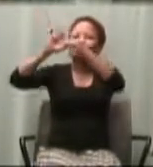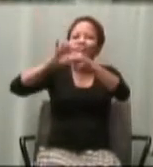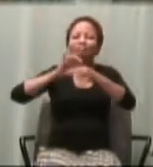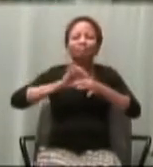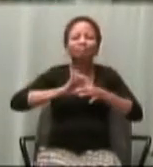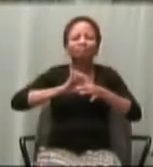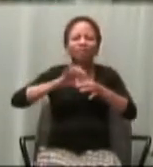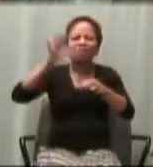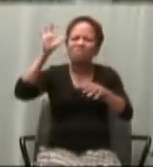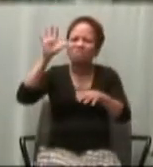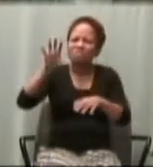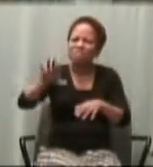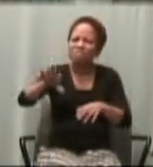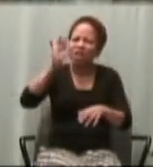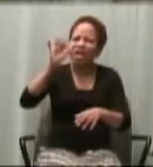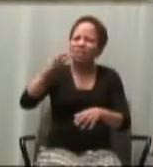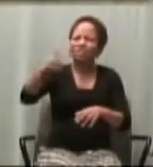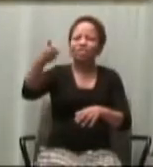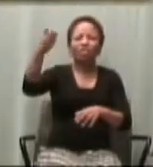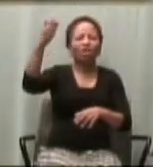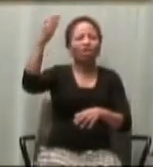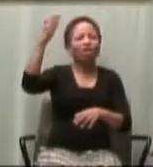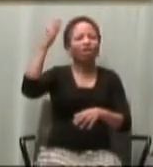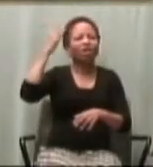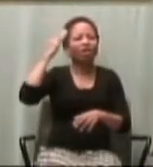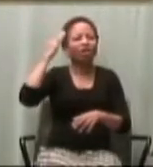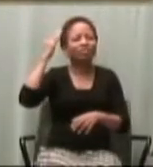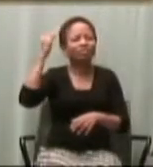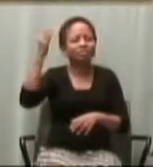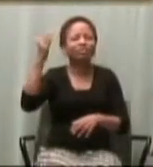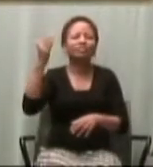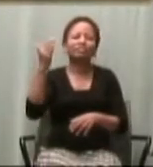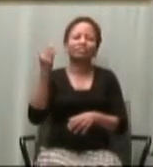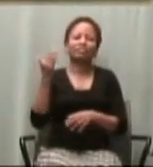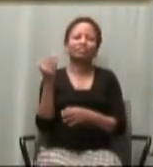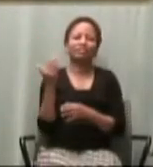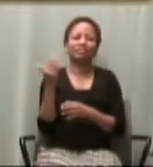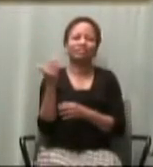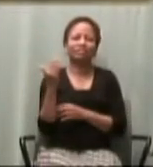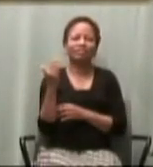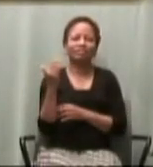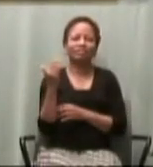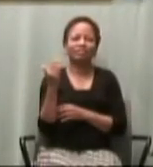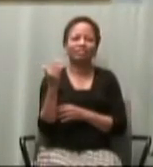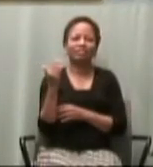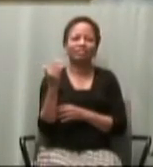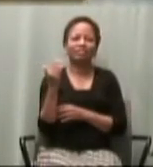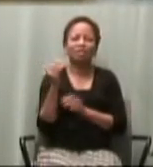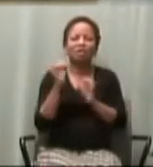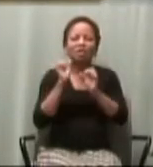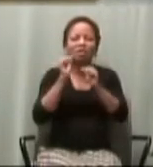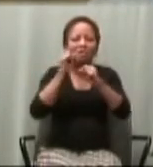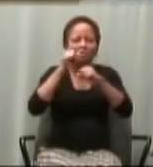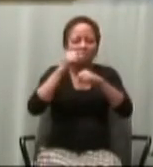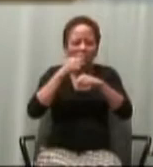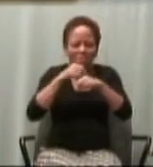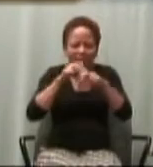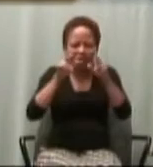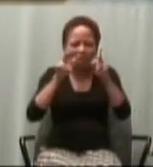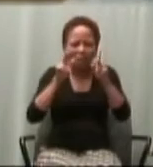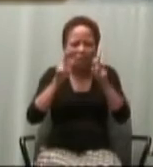him. Find him while he's still to be found. Create a personal